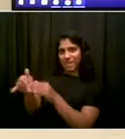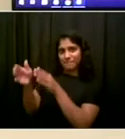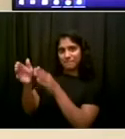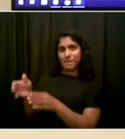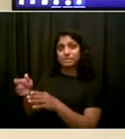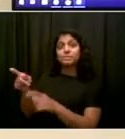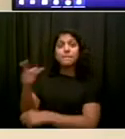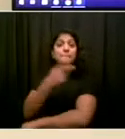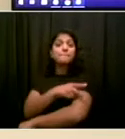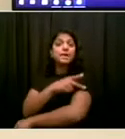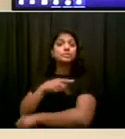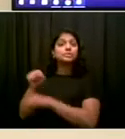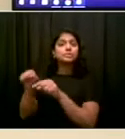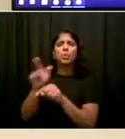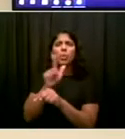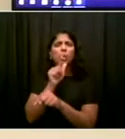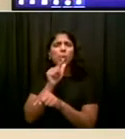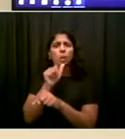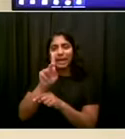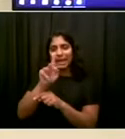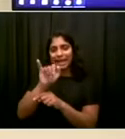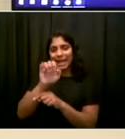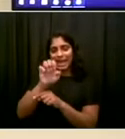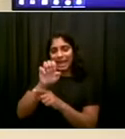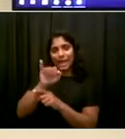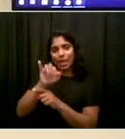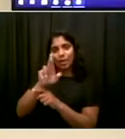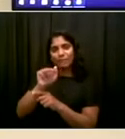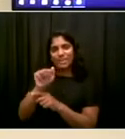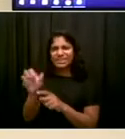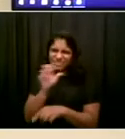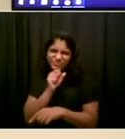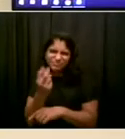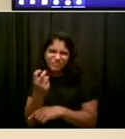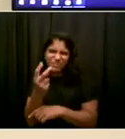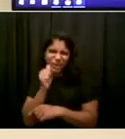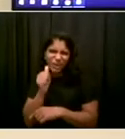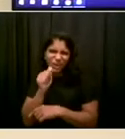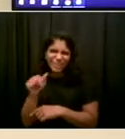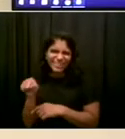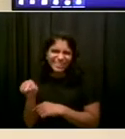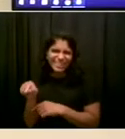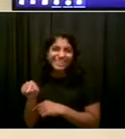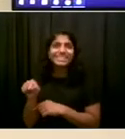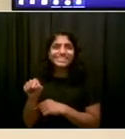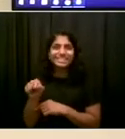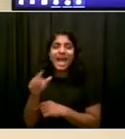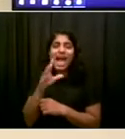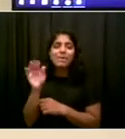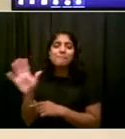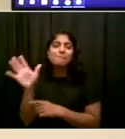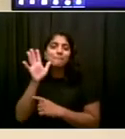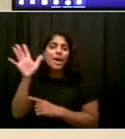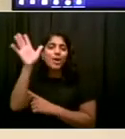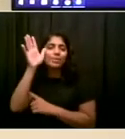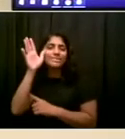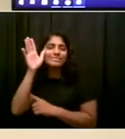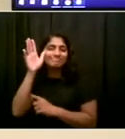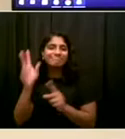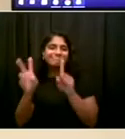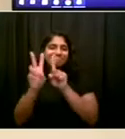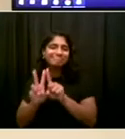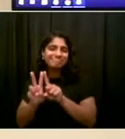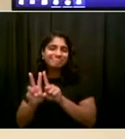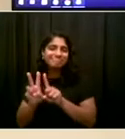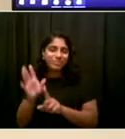McAvoy, as well as administering the second dose to Francisca Lyft, who is a 71